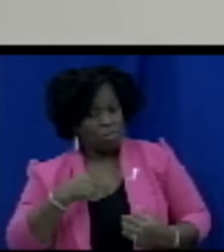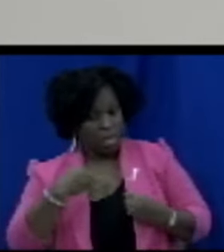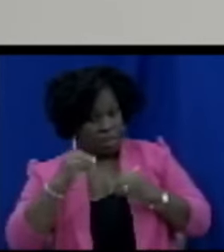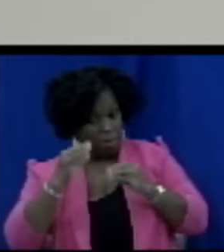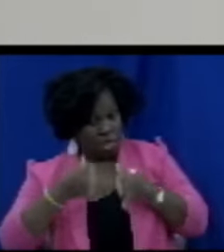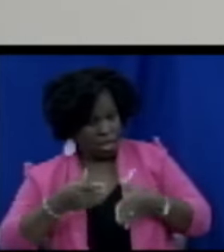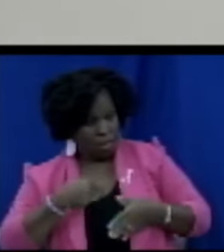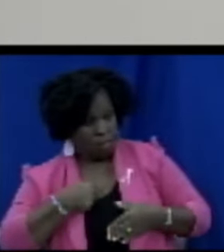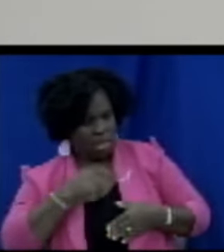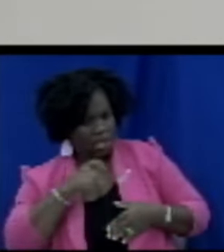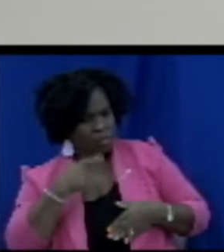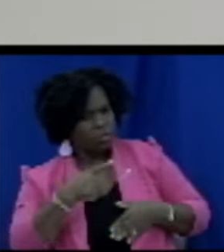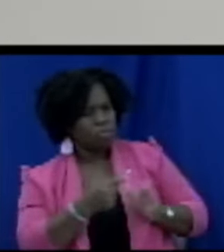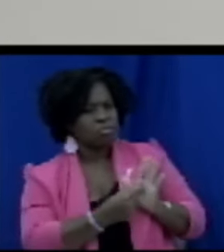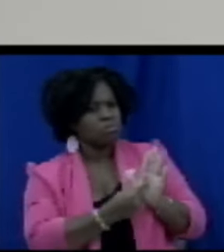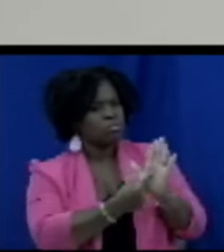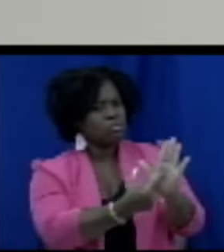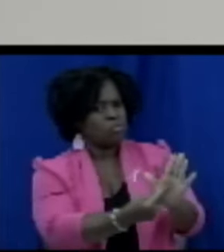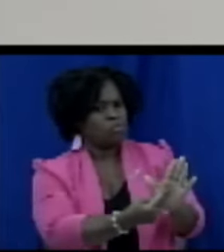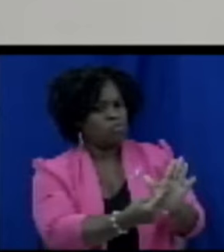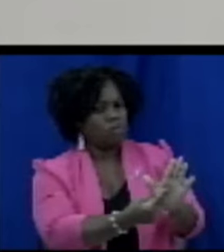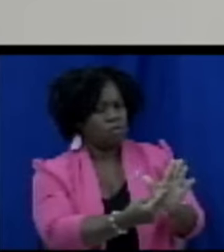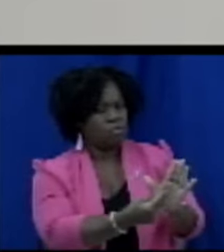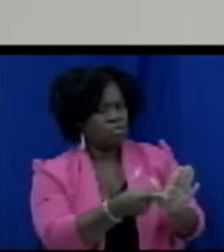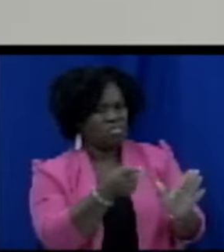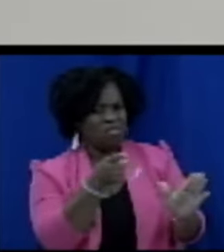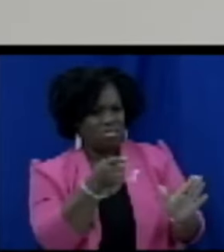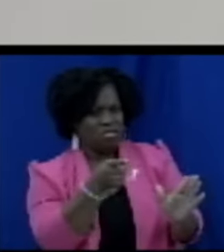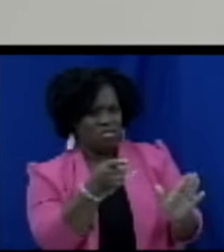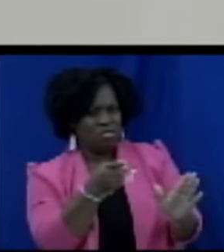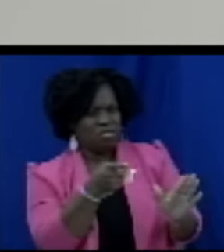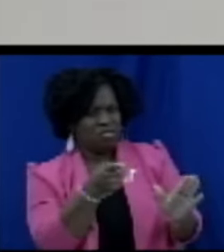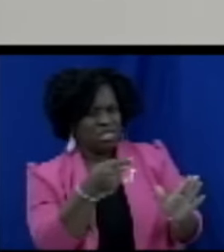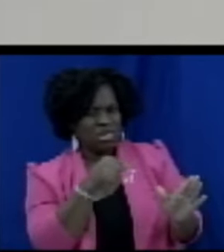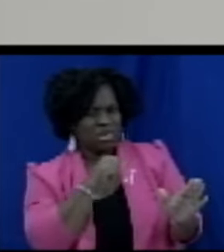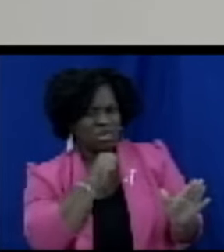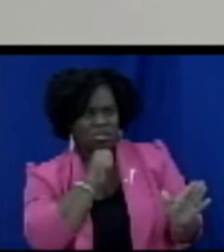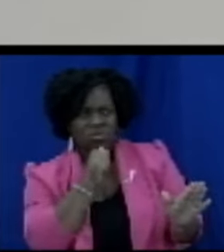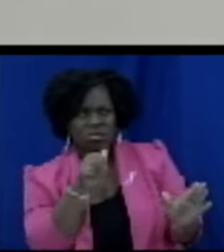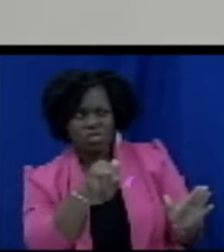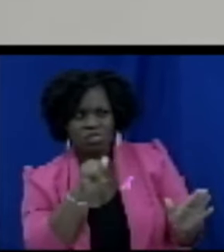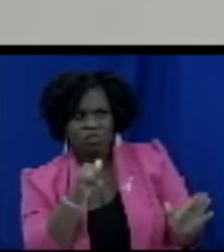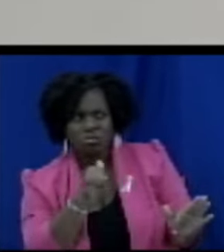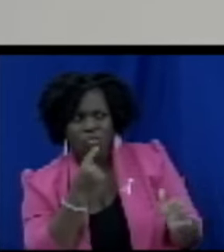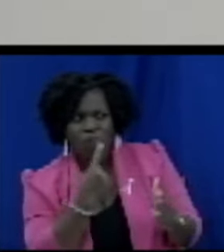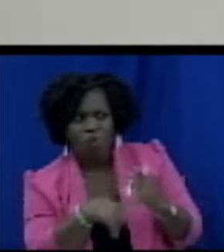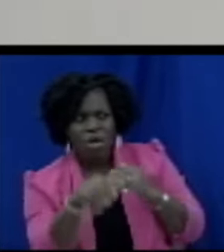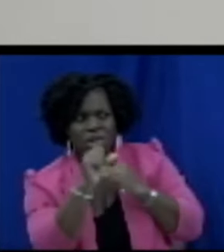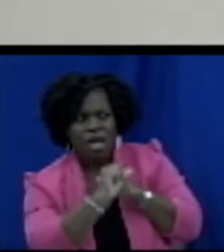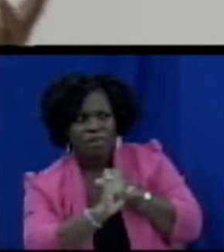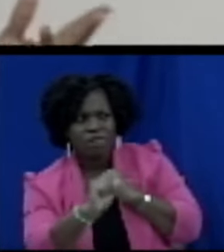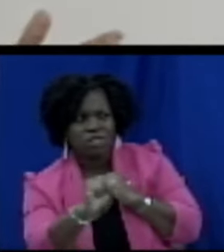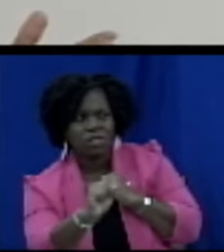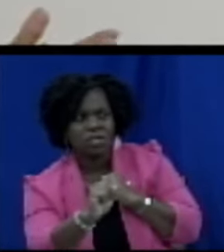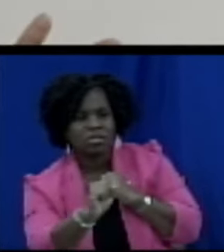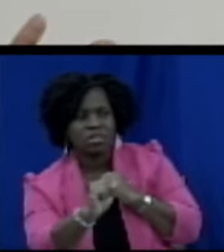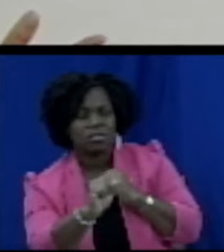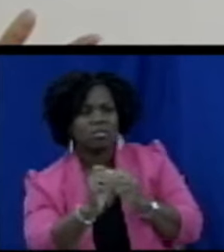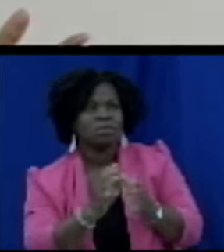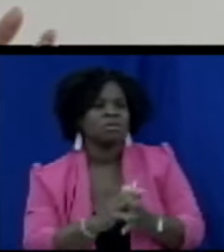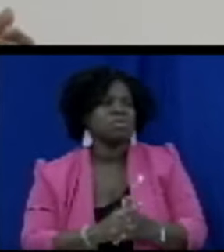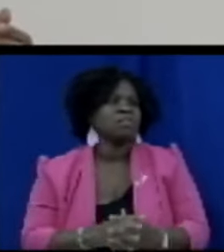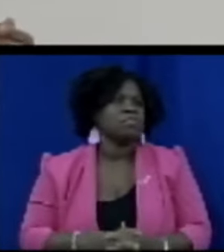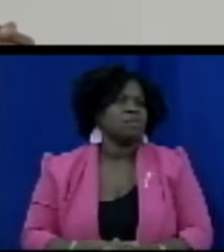do what it was supposed to do and all other the time sometimes persons are selling products and they tell you well